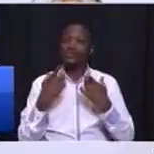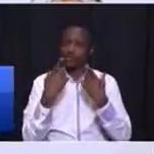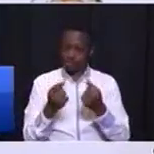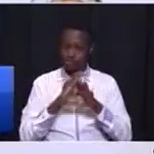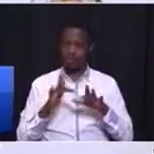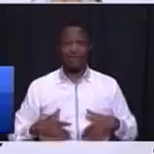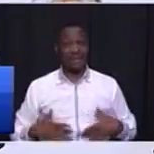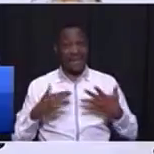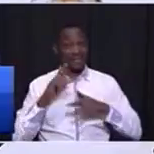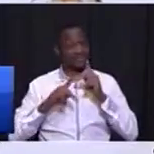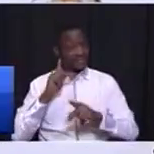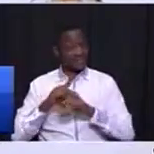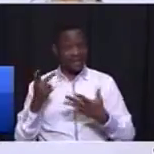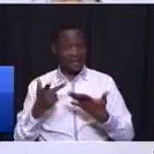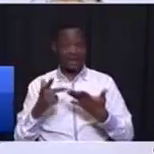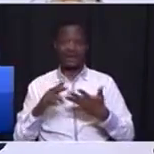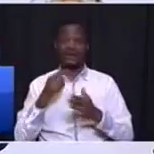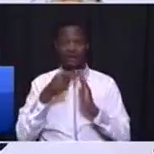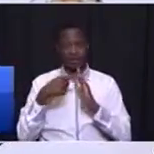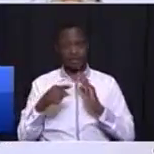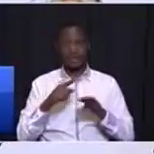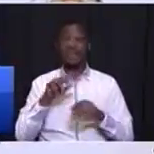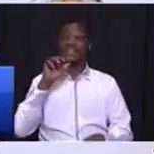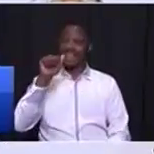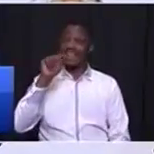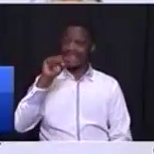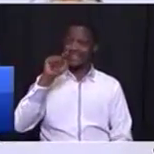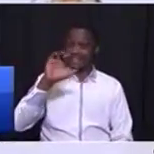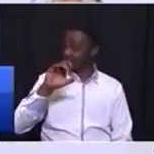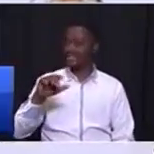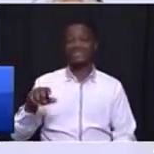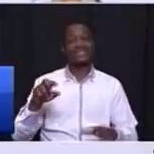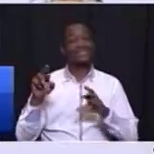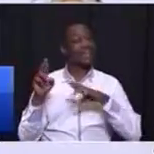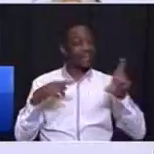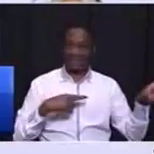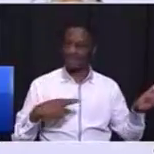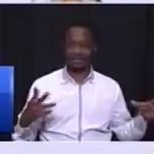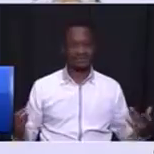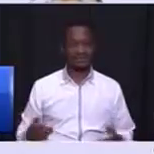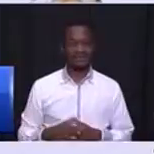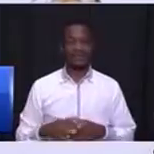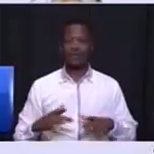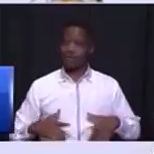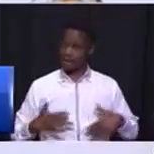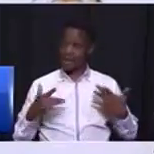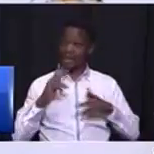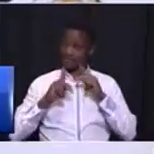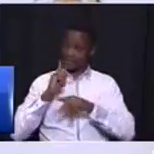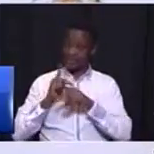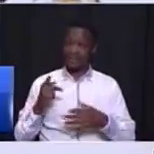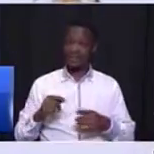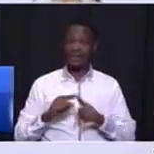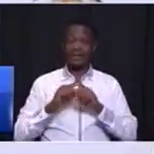lifestyle audits team Houteng is ready the ANC caucus is ready on lifestyle audits we are going to